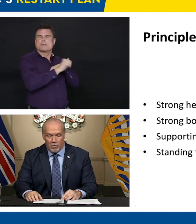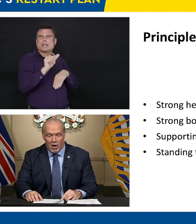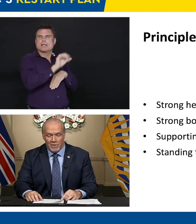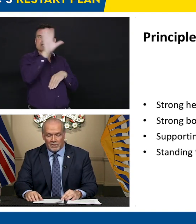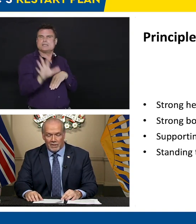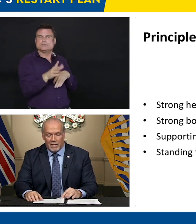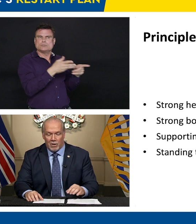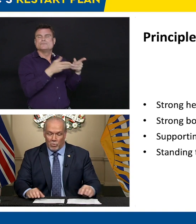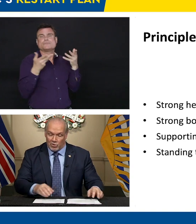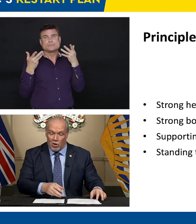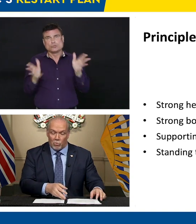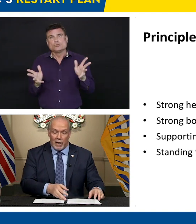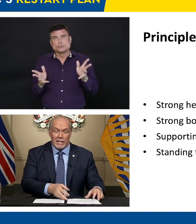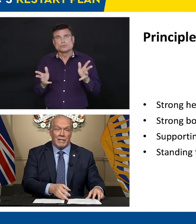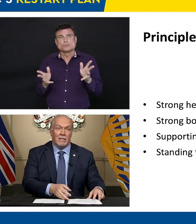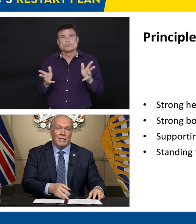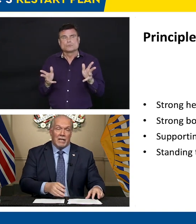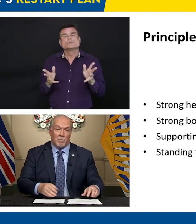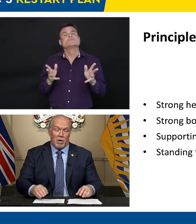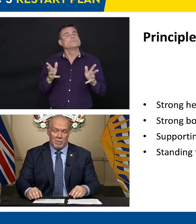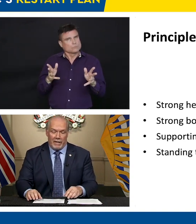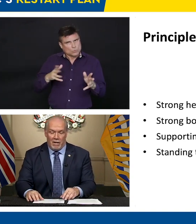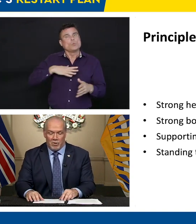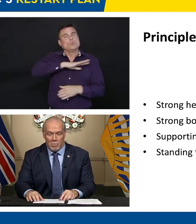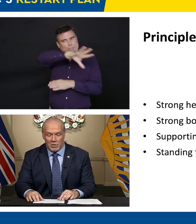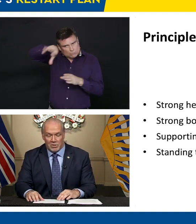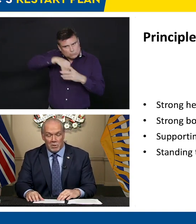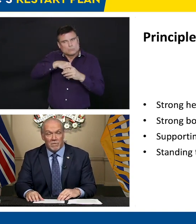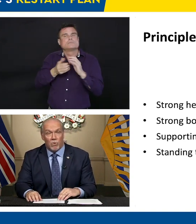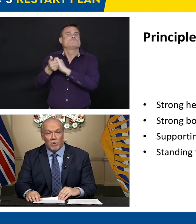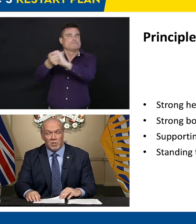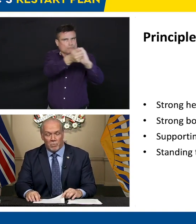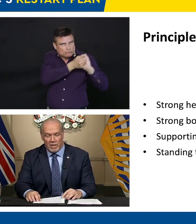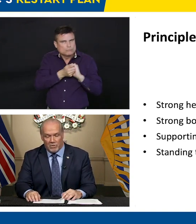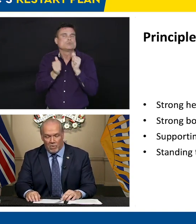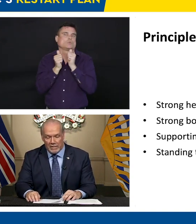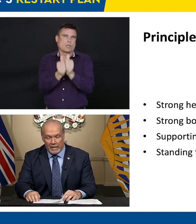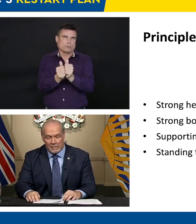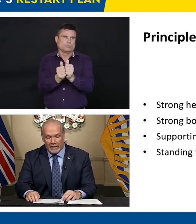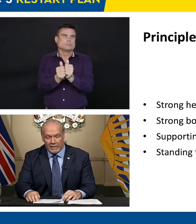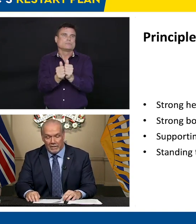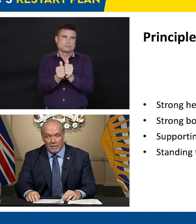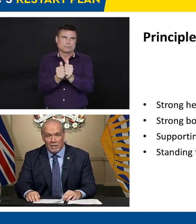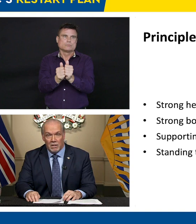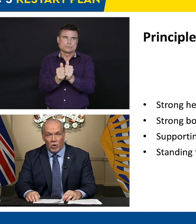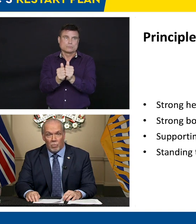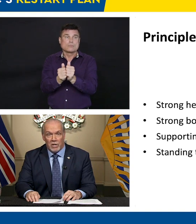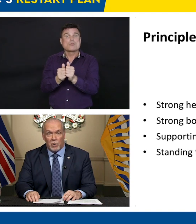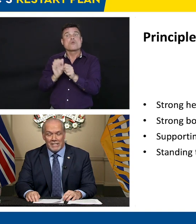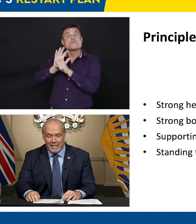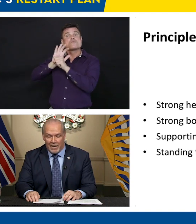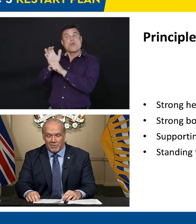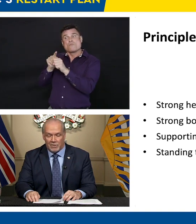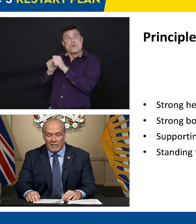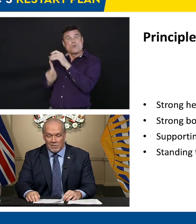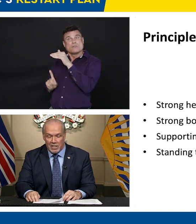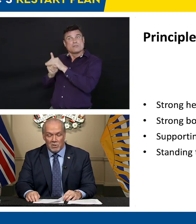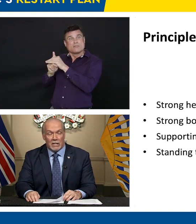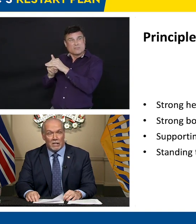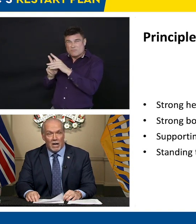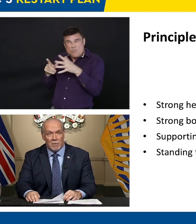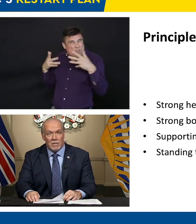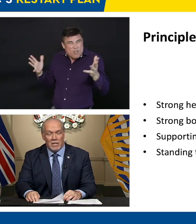Our province was already in a public health emergency before the spread of COVID-19. Opioid deaths